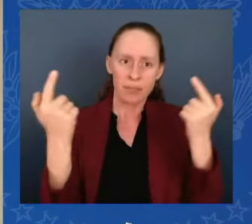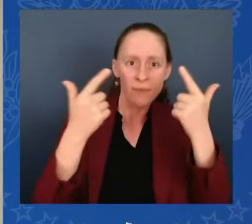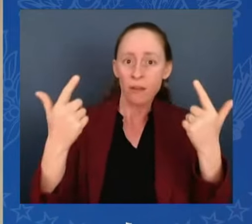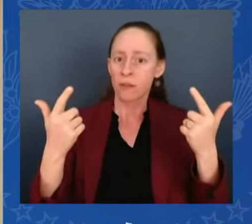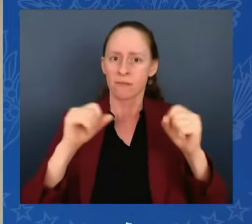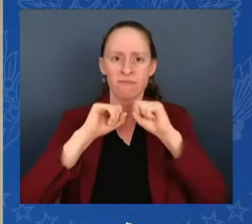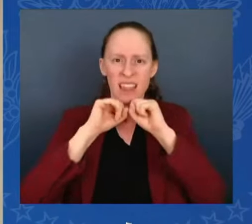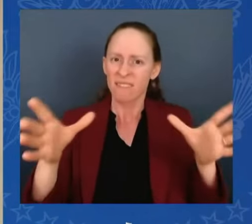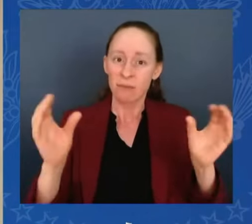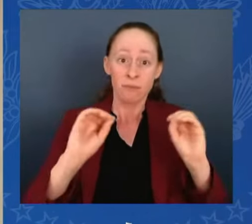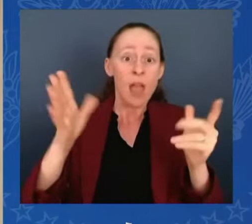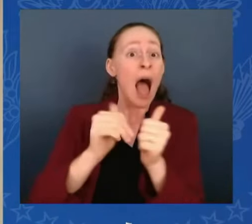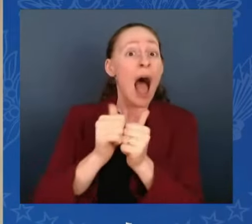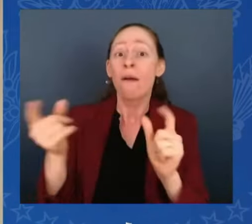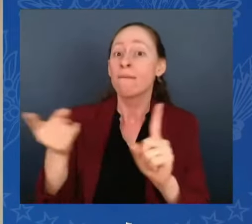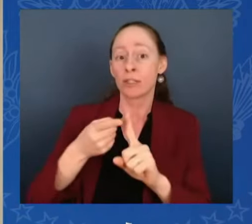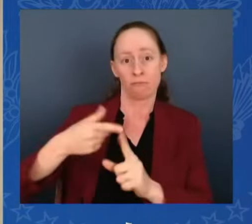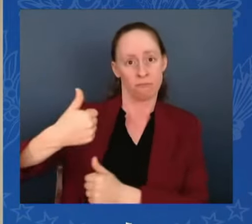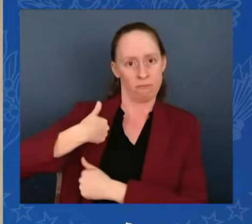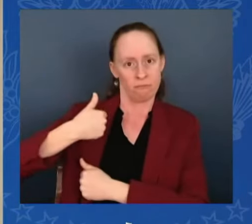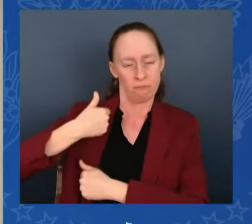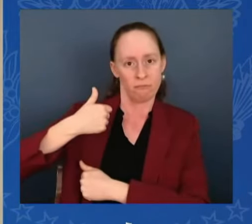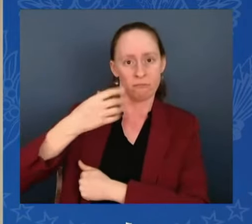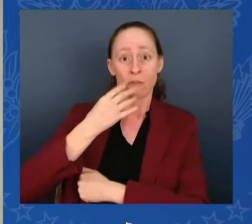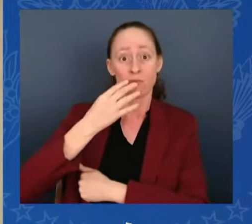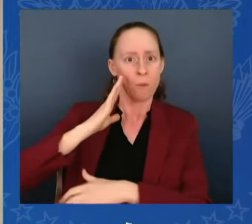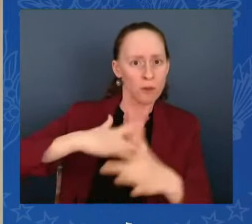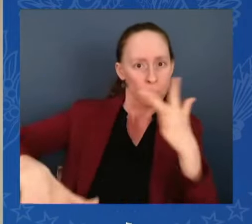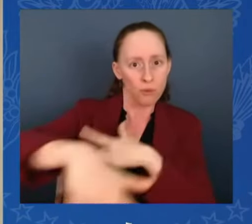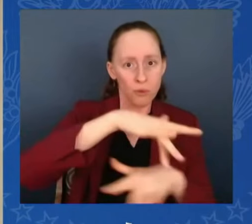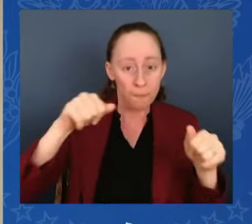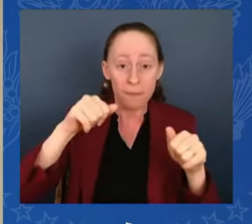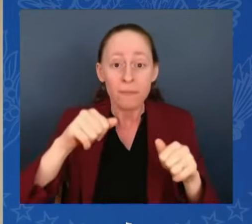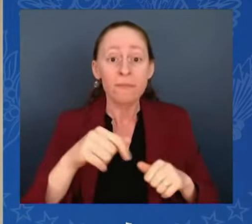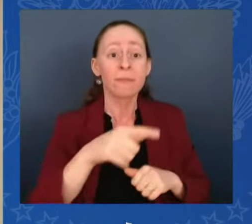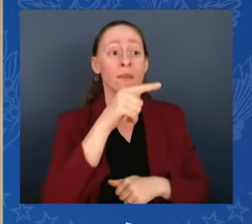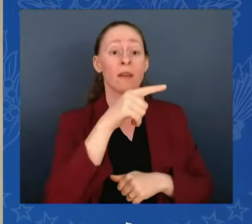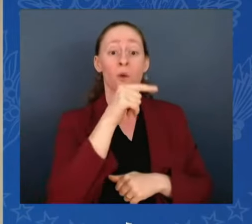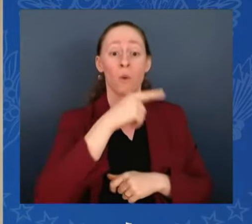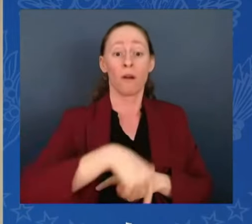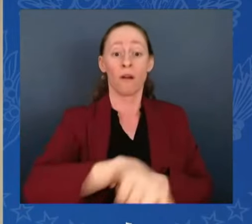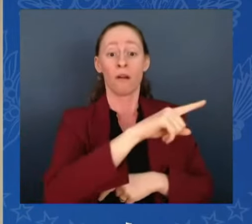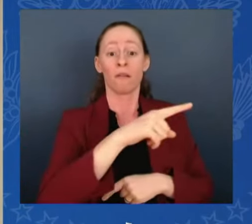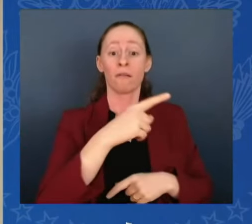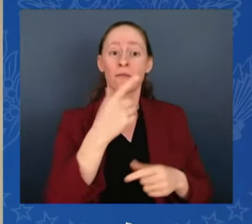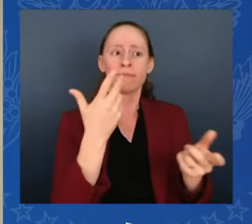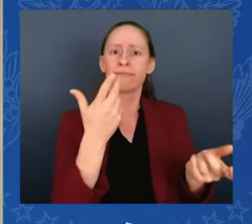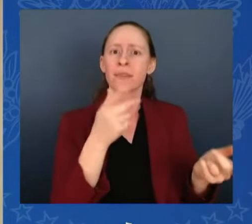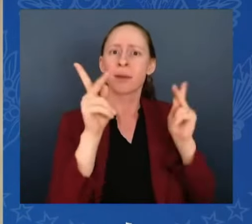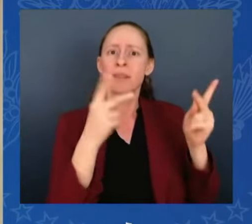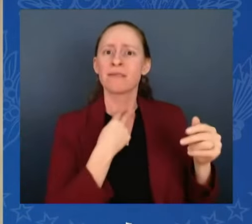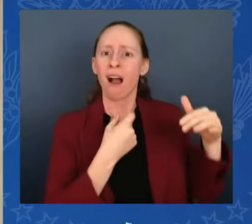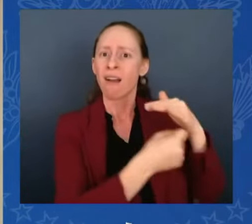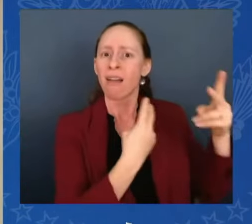The release of a number of hostages, including women, the elderly, the wounded, in exchange for the release of hundreds of